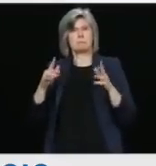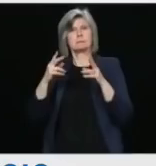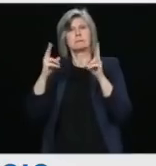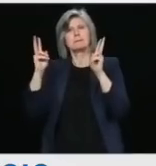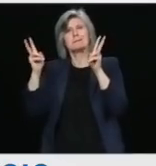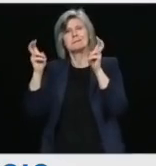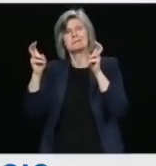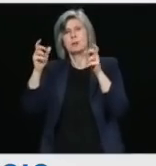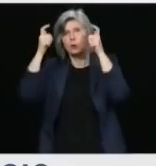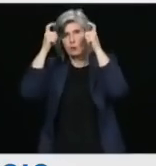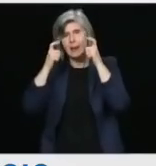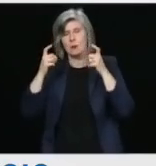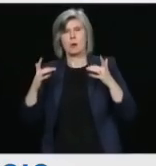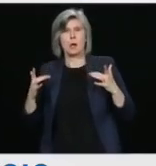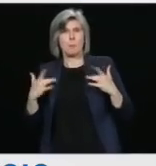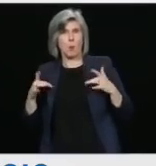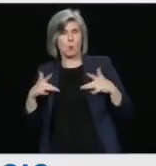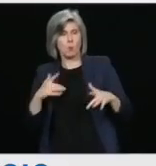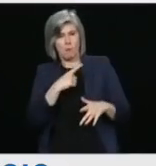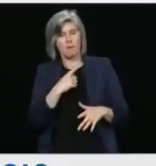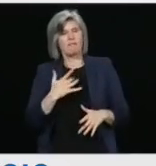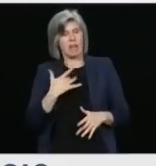Thank you. Operator, next question.